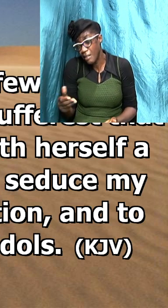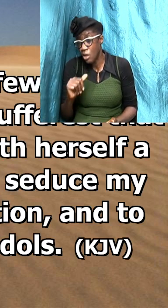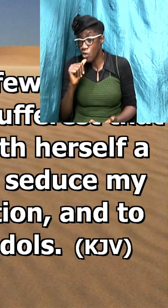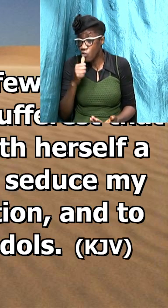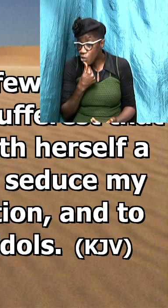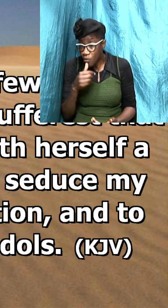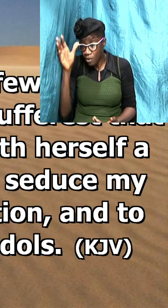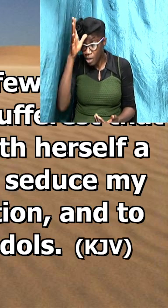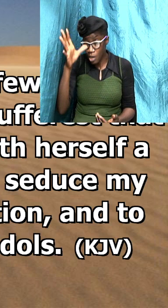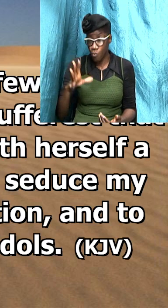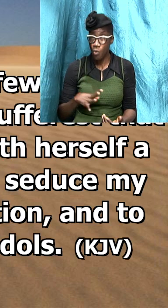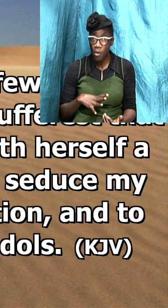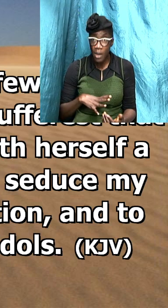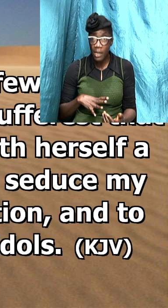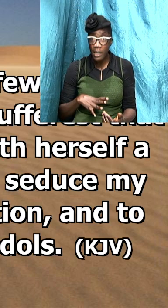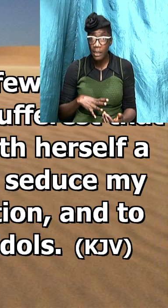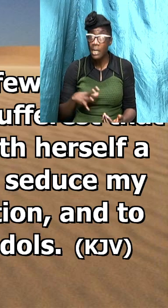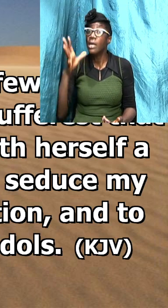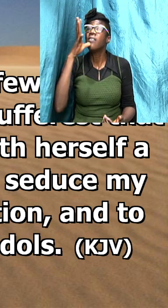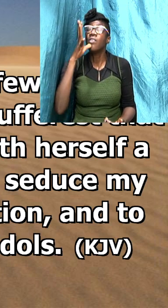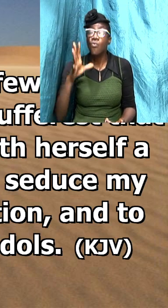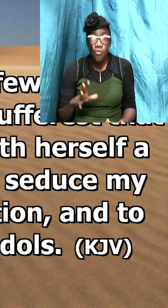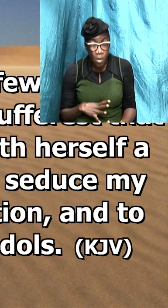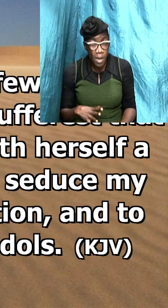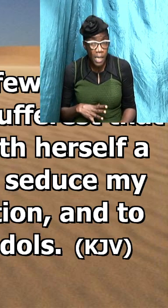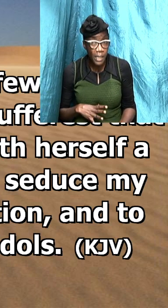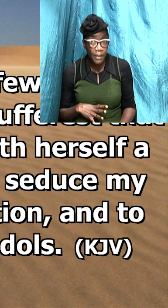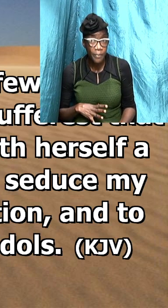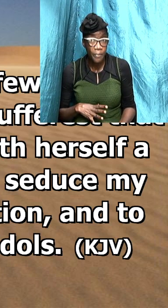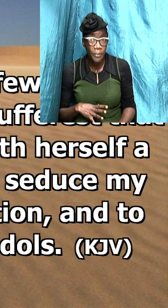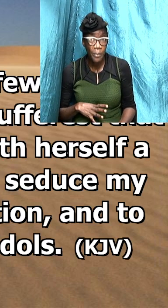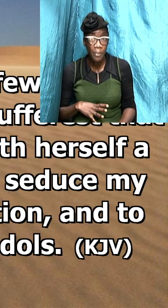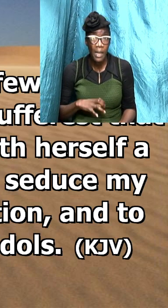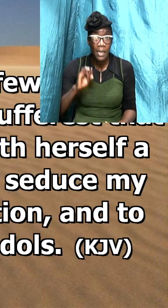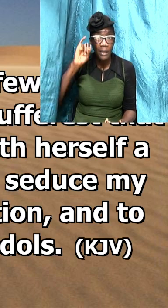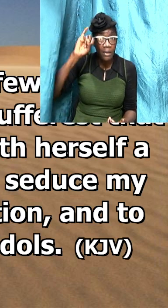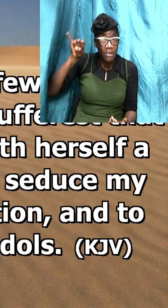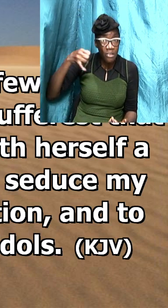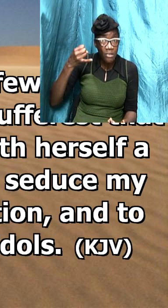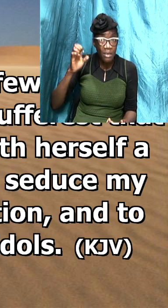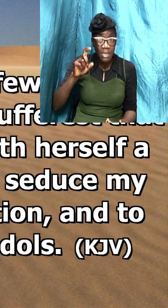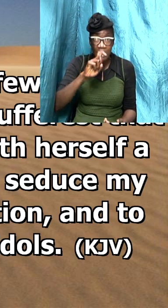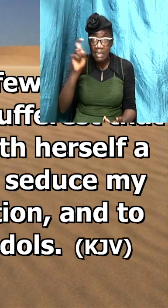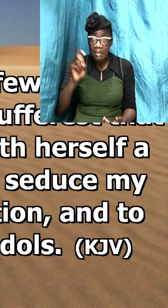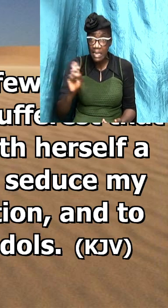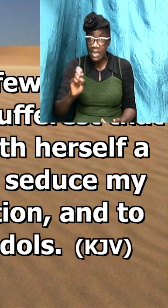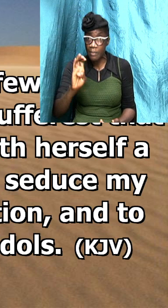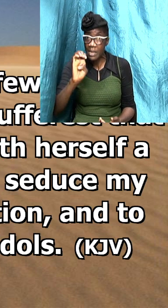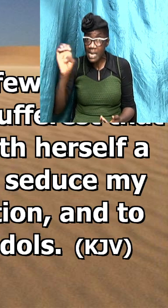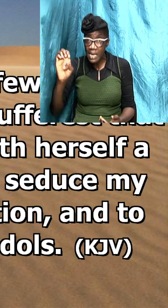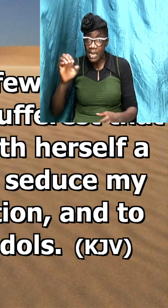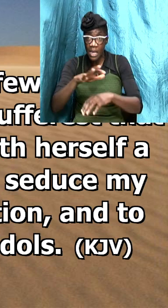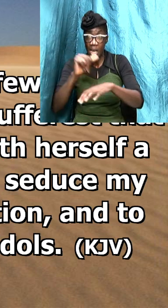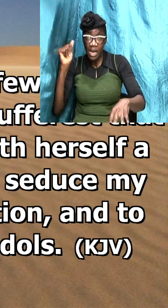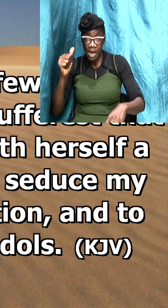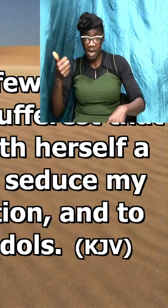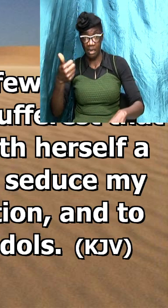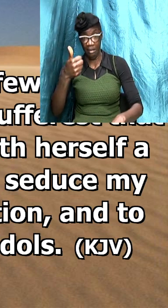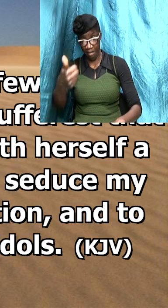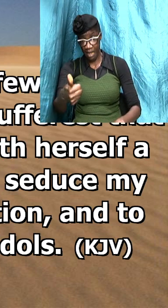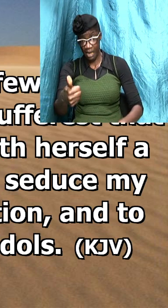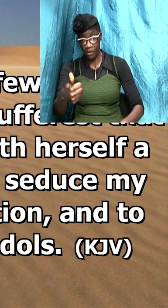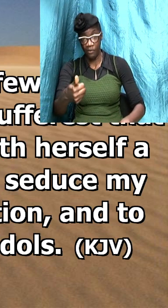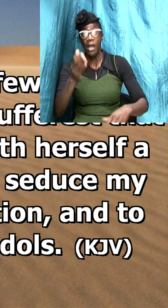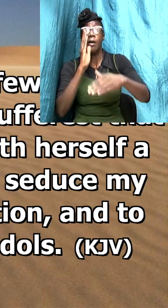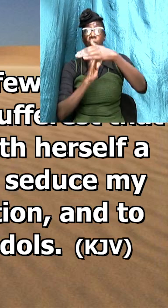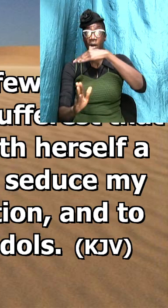Jezebel which calleth herself a prophetess and we have seen it in this day and age that there are so many prophetess